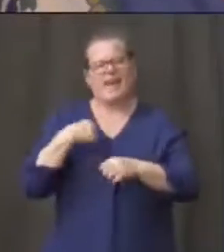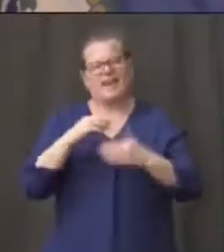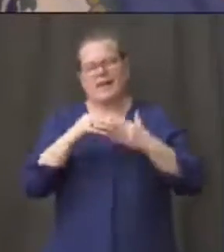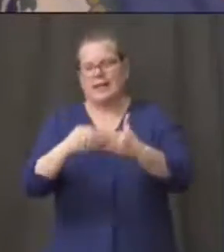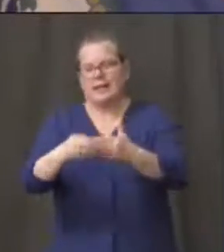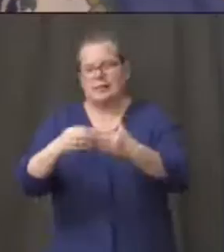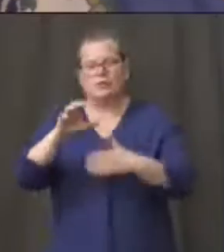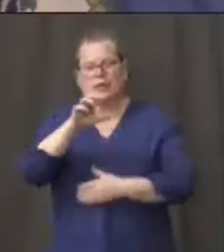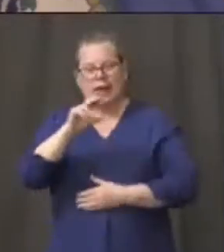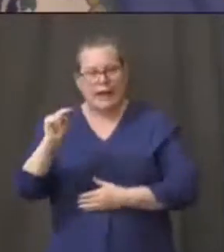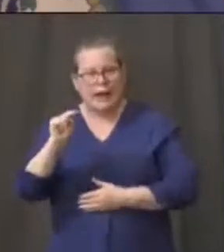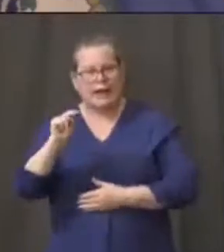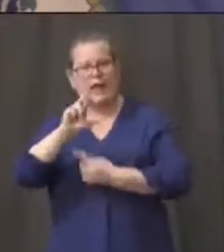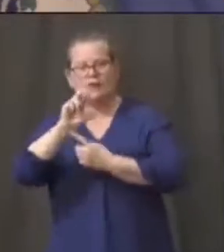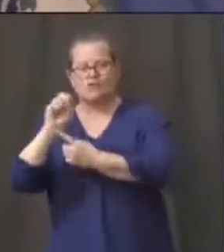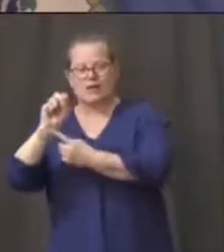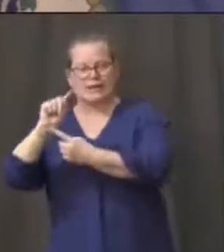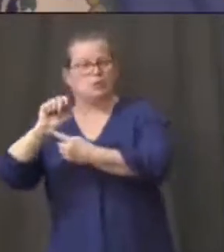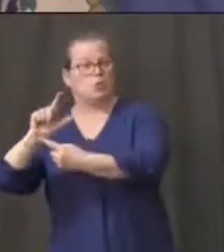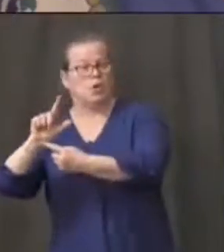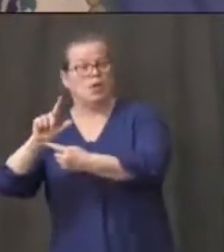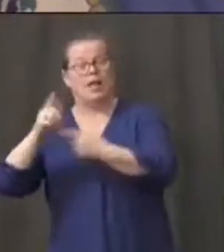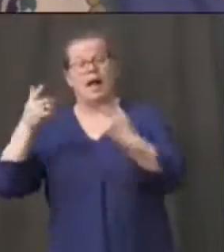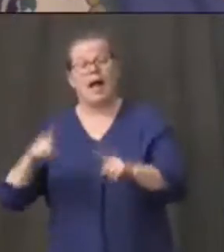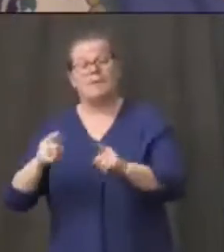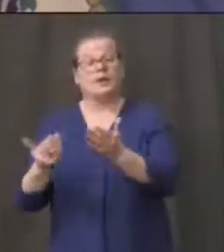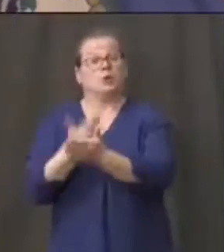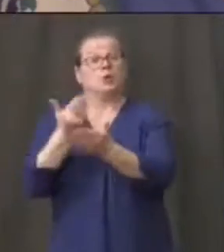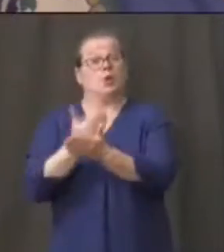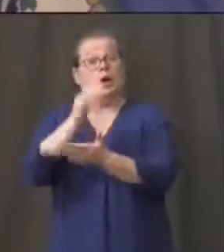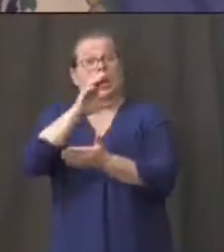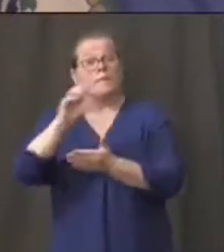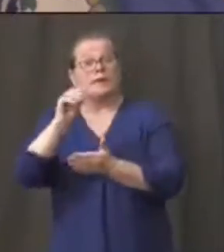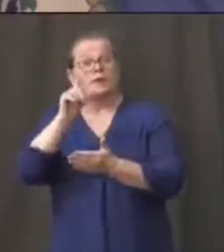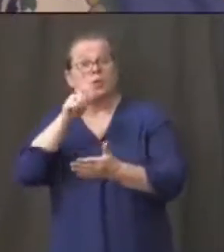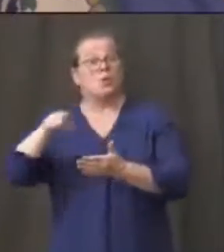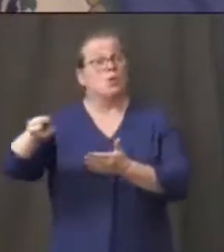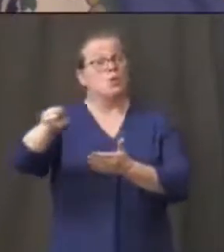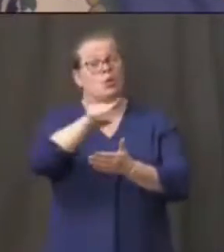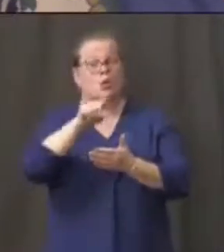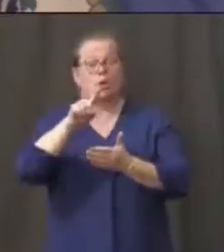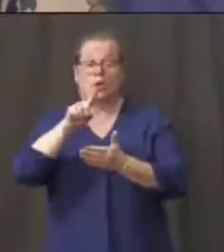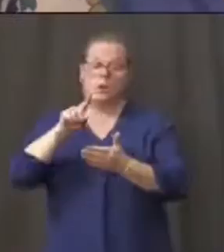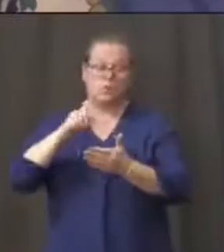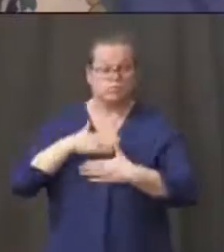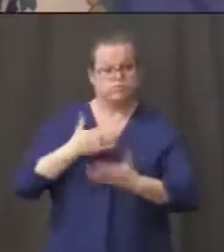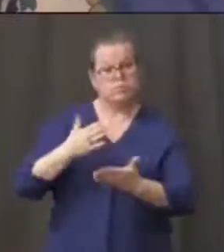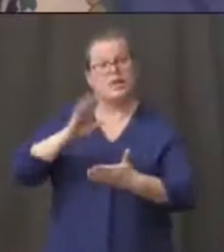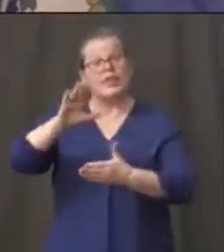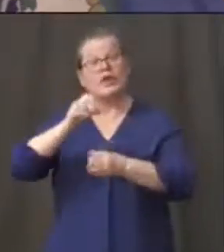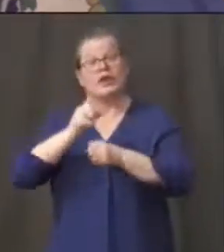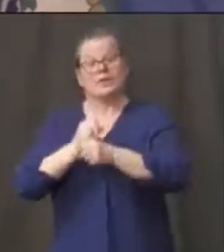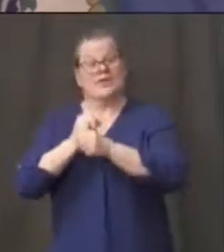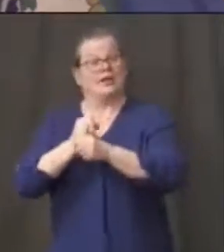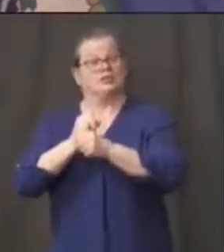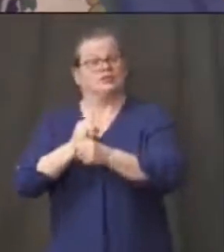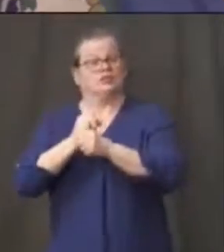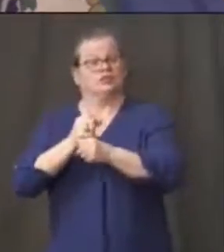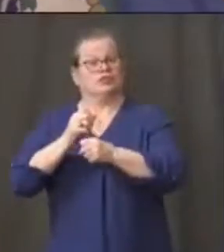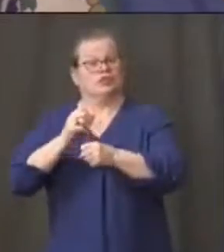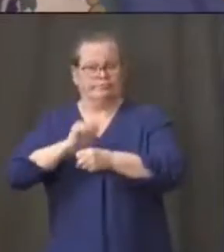companies that have come forward and are redoing their manufacturing capacity, focused on the COVID crisis, doing